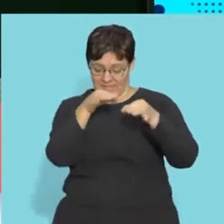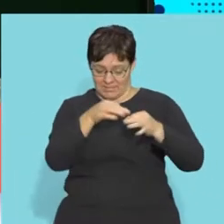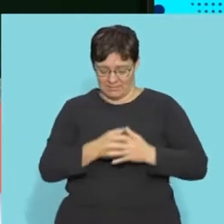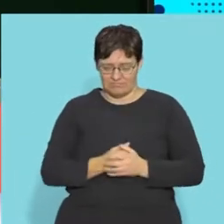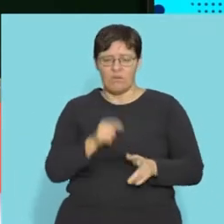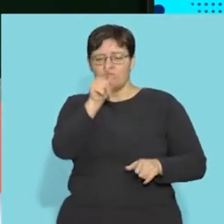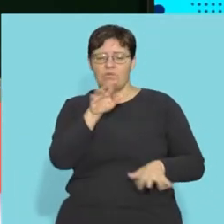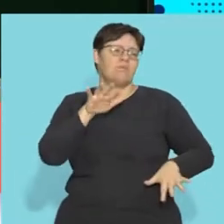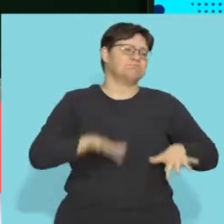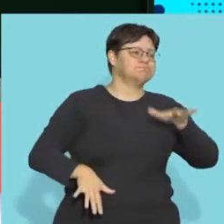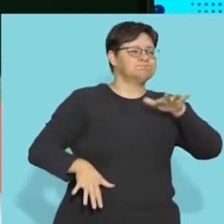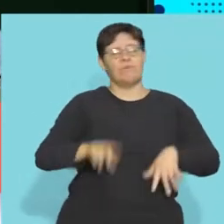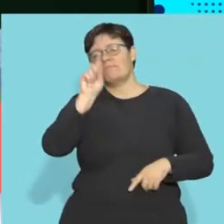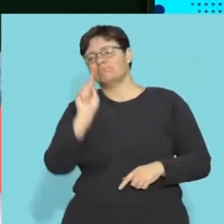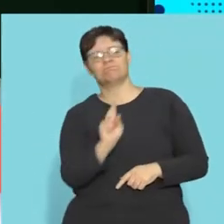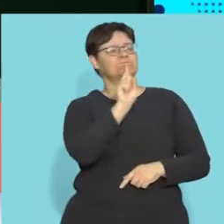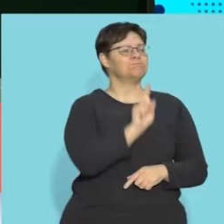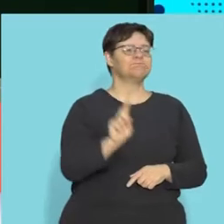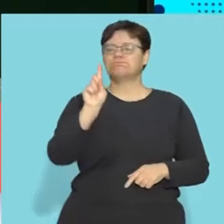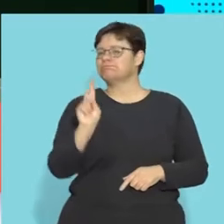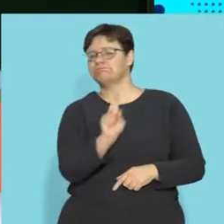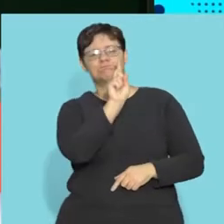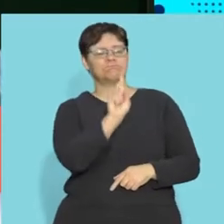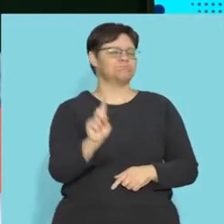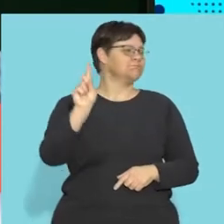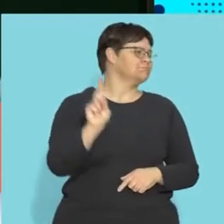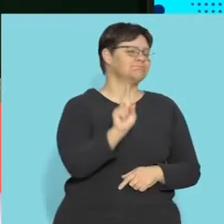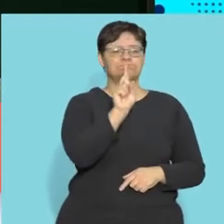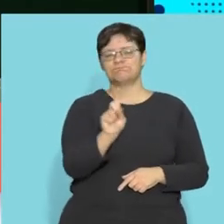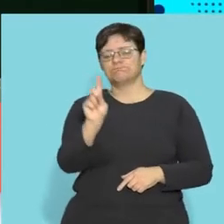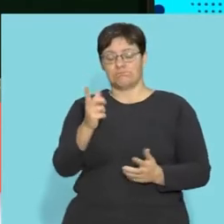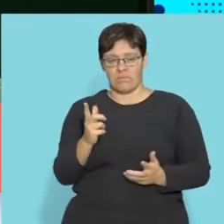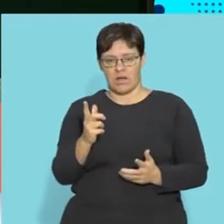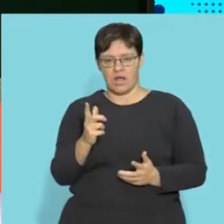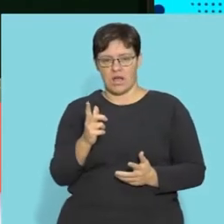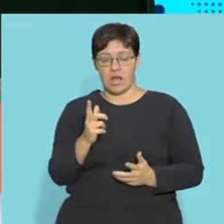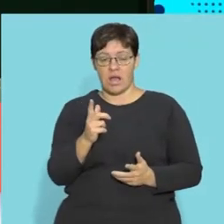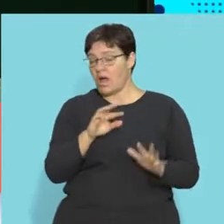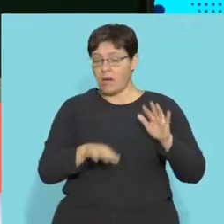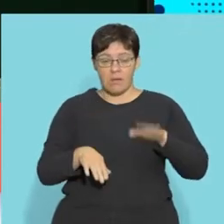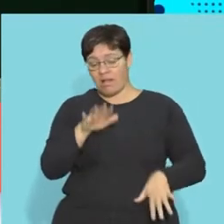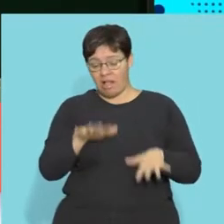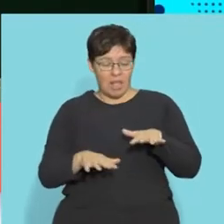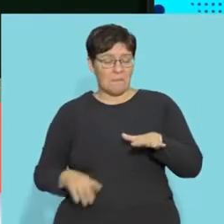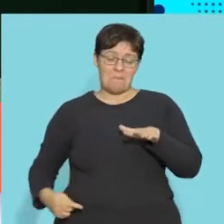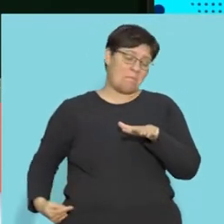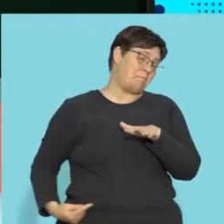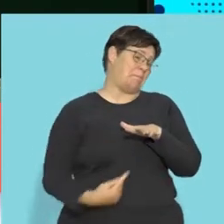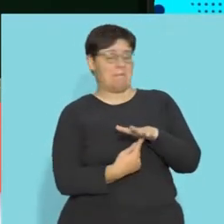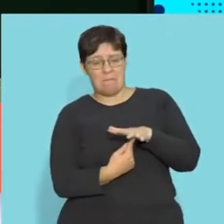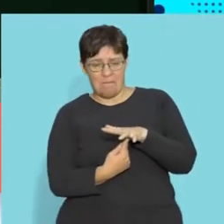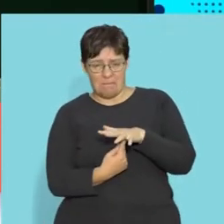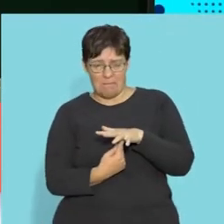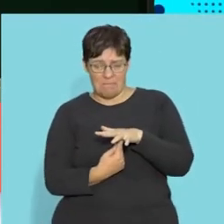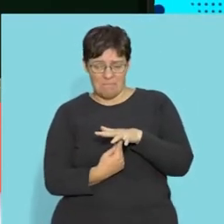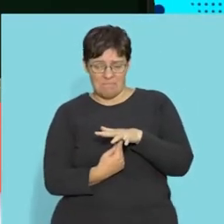are walking barefoot, you are strutting your stuff, you are walking, minding your own business and all of a sudden you step on a